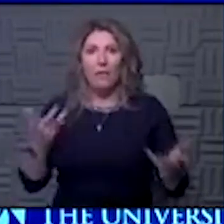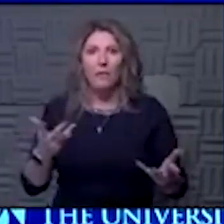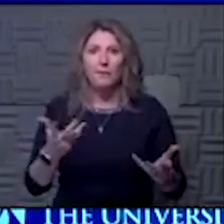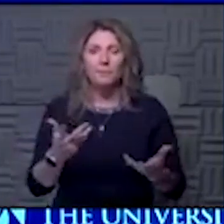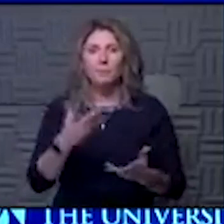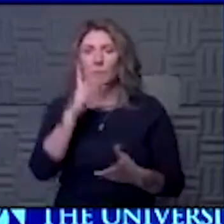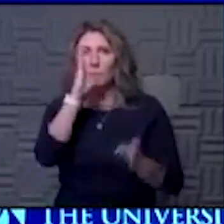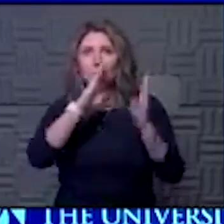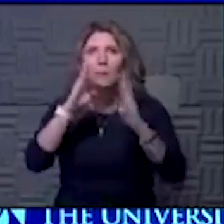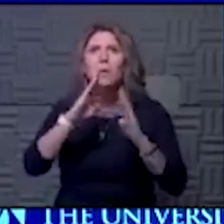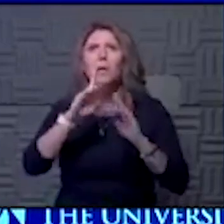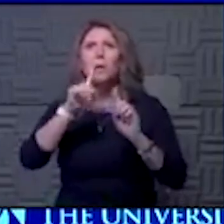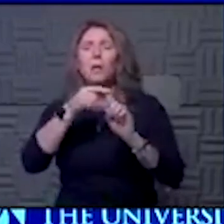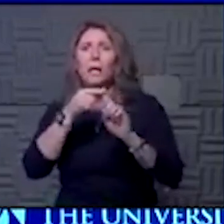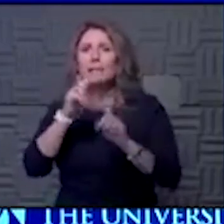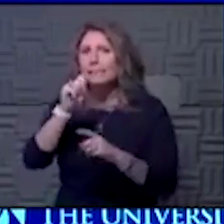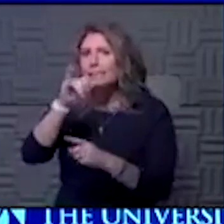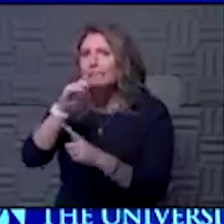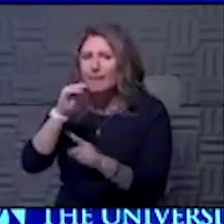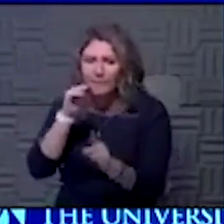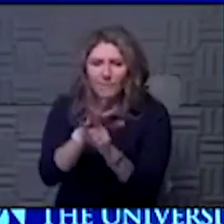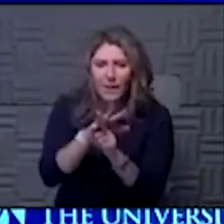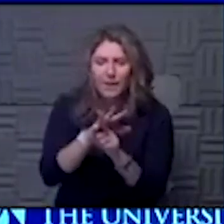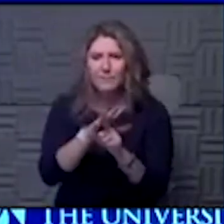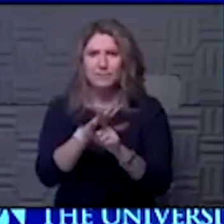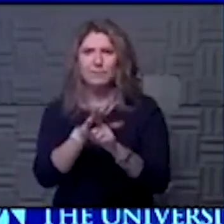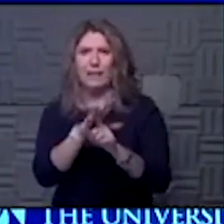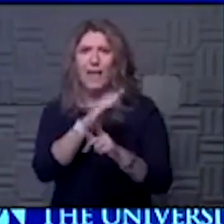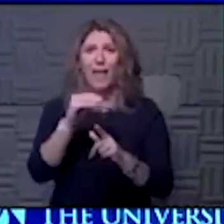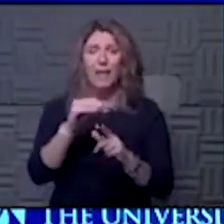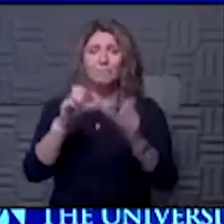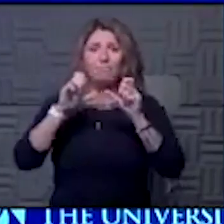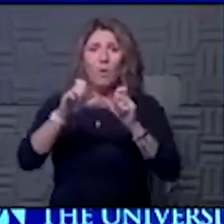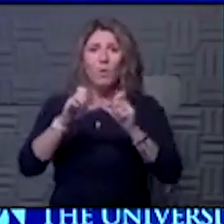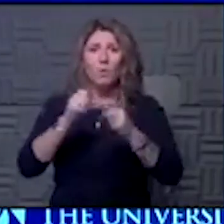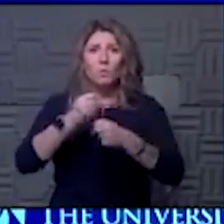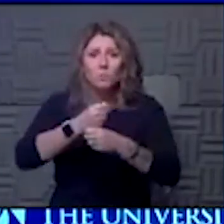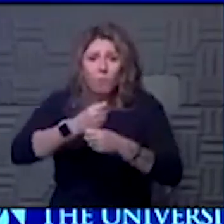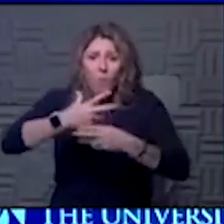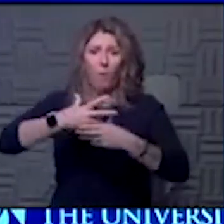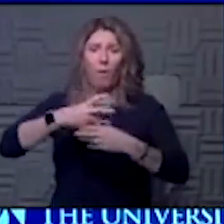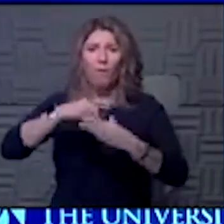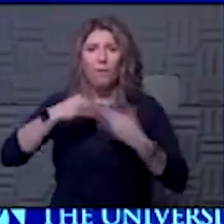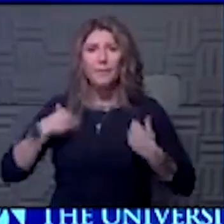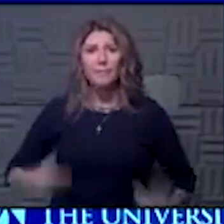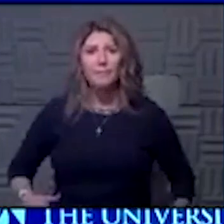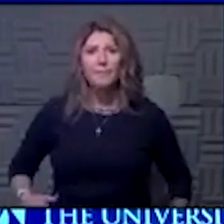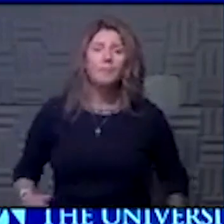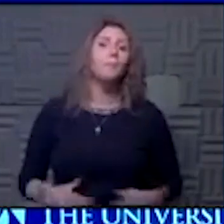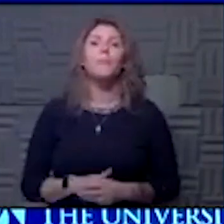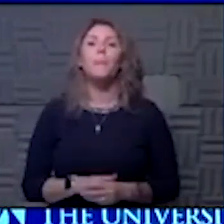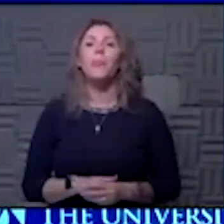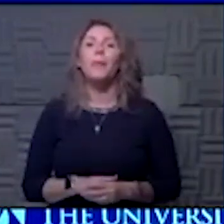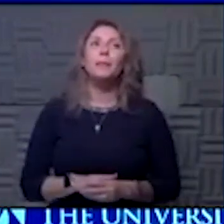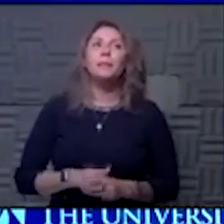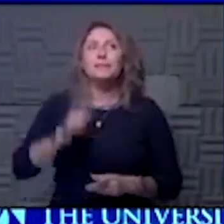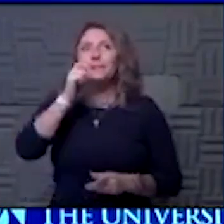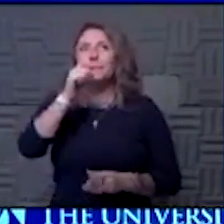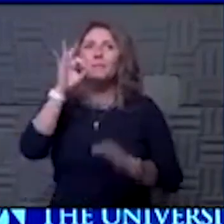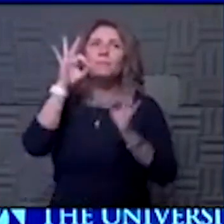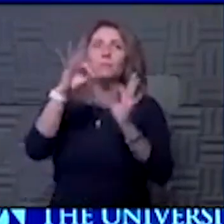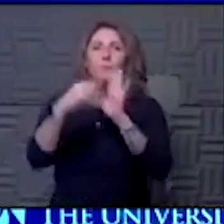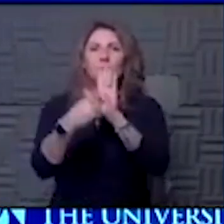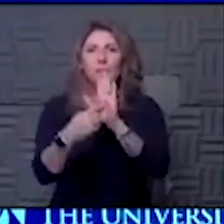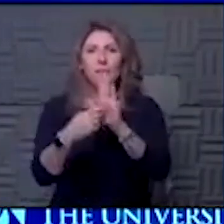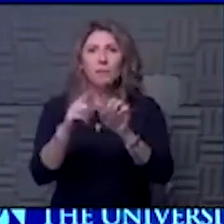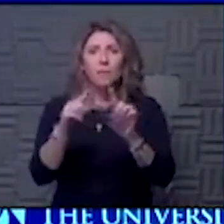the side effects of those tools, as well as the ongoing swelling throughout your body, so to speak. It's not the perfect example,